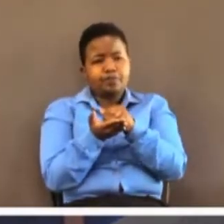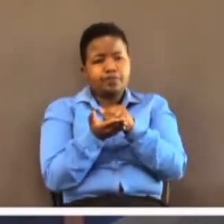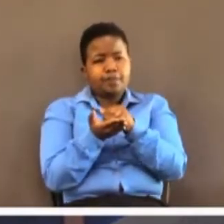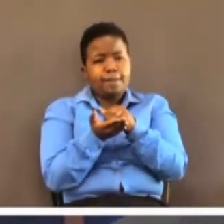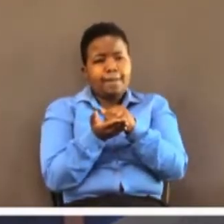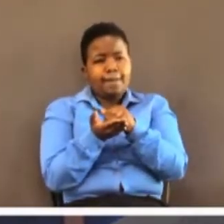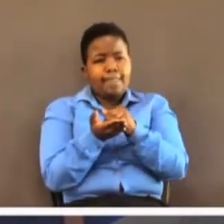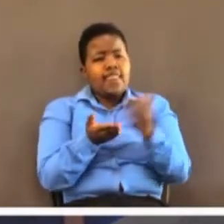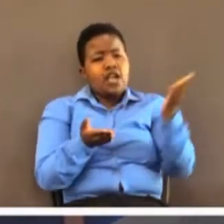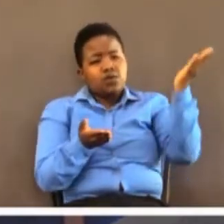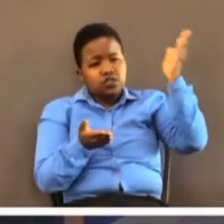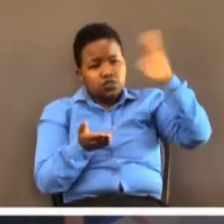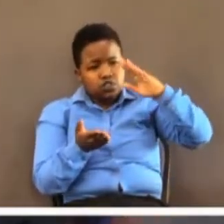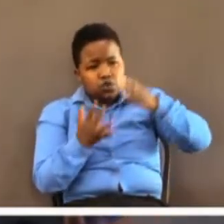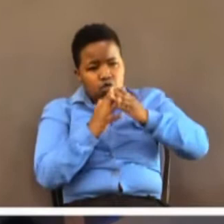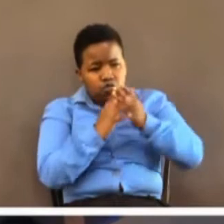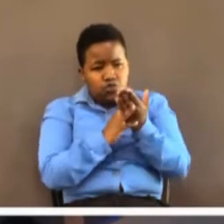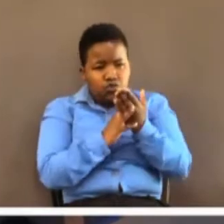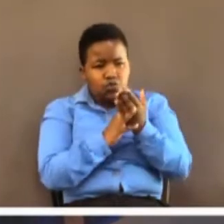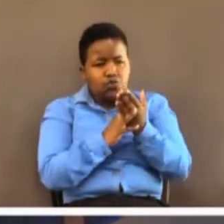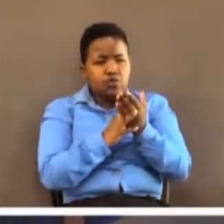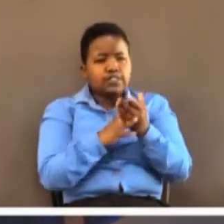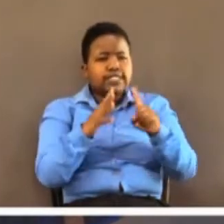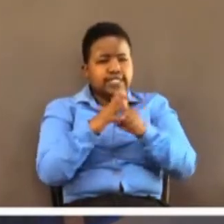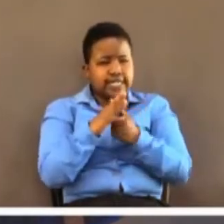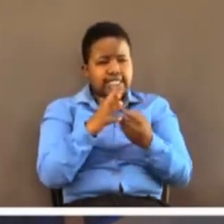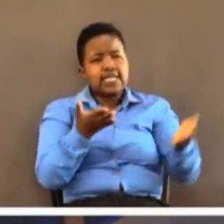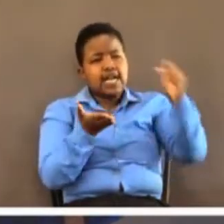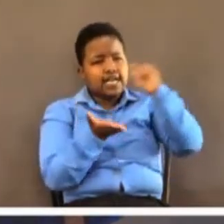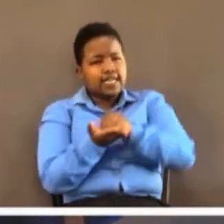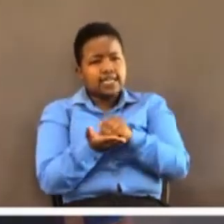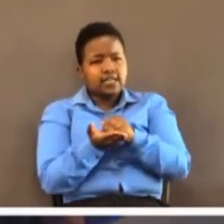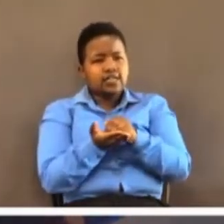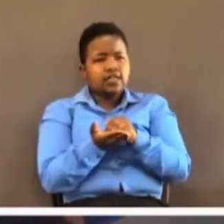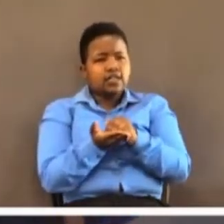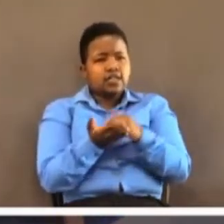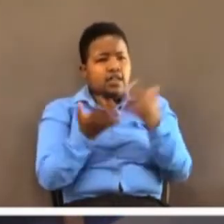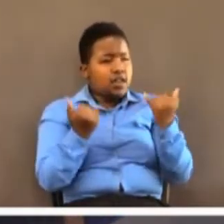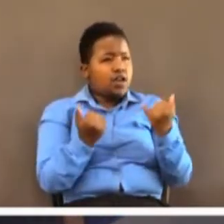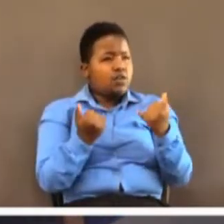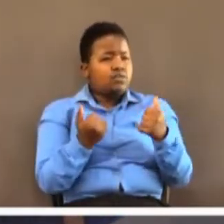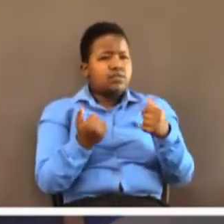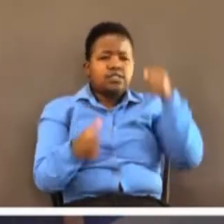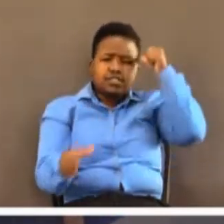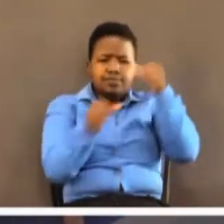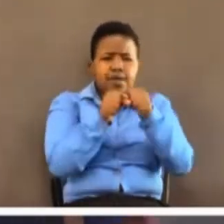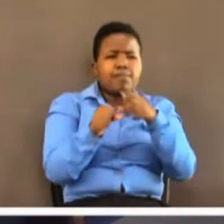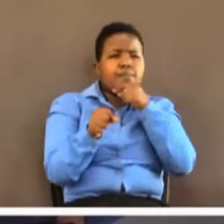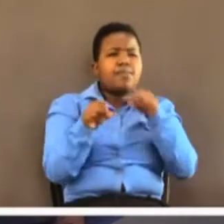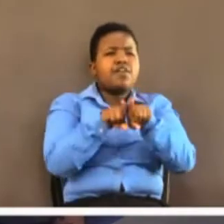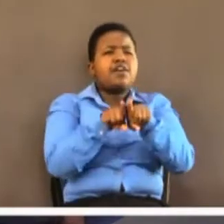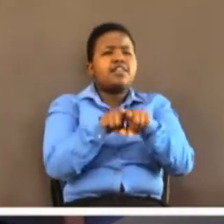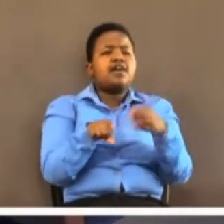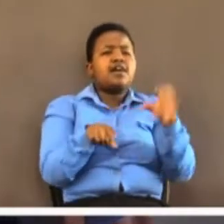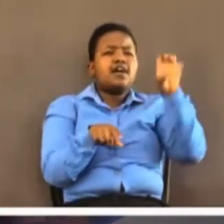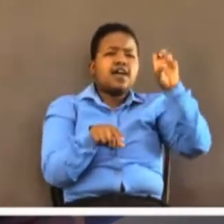restoration through starting all over again. Now some days back, our brother Eric, I can see here, got me, he had